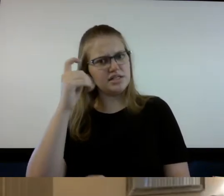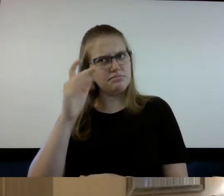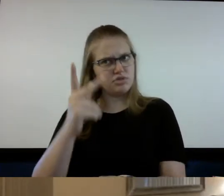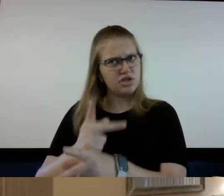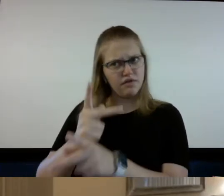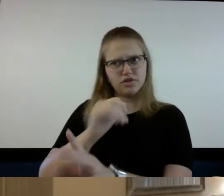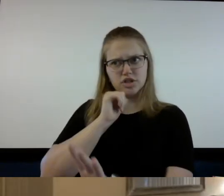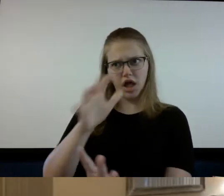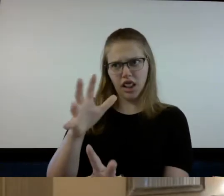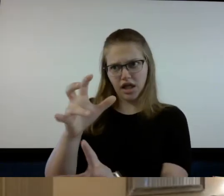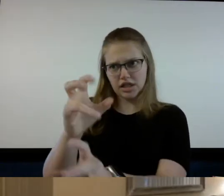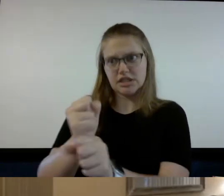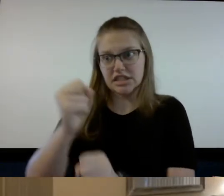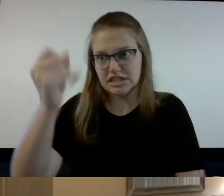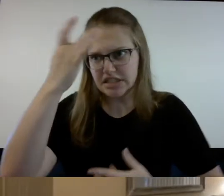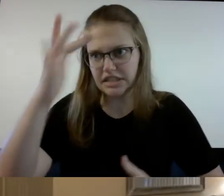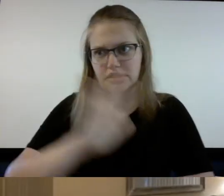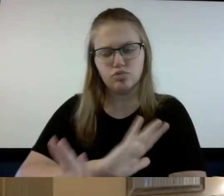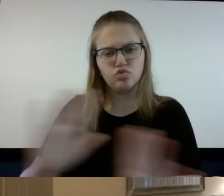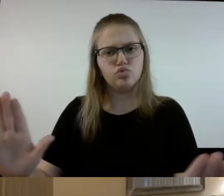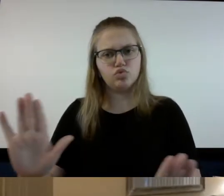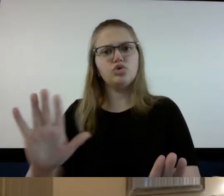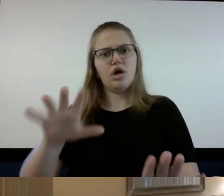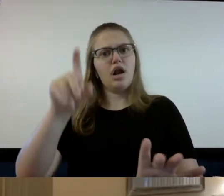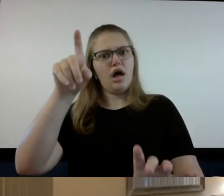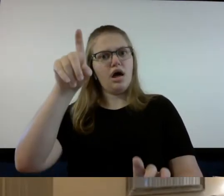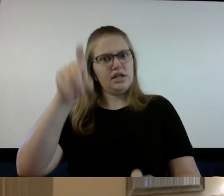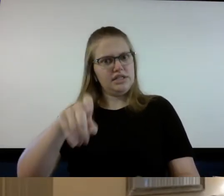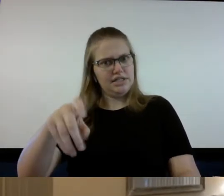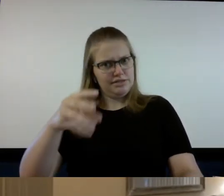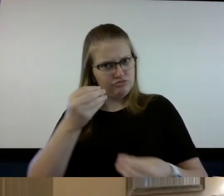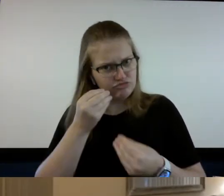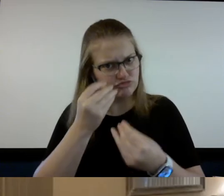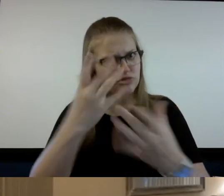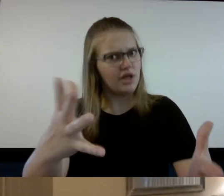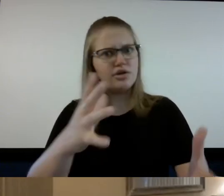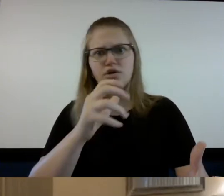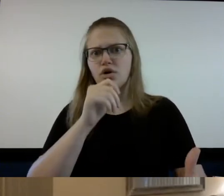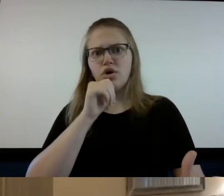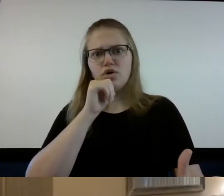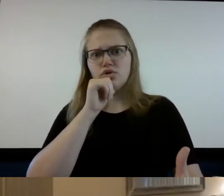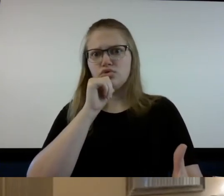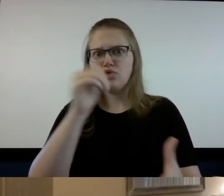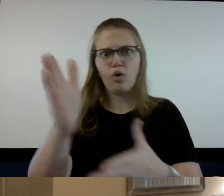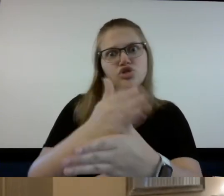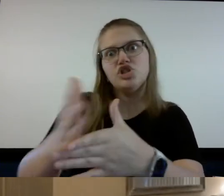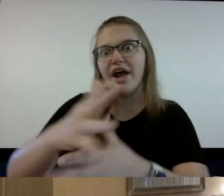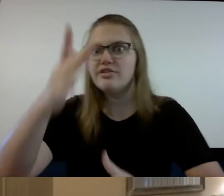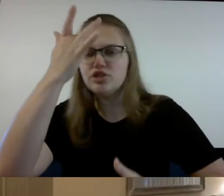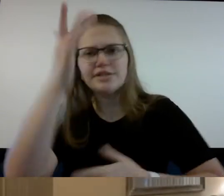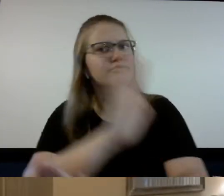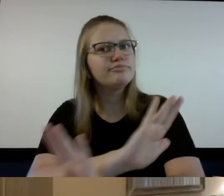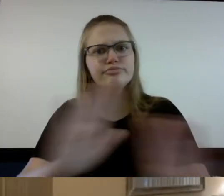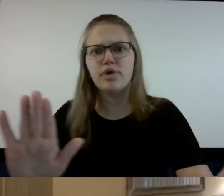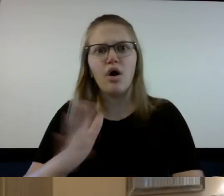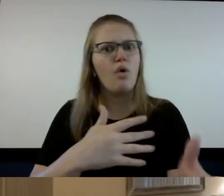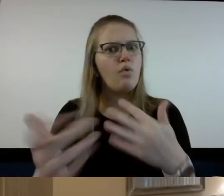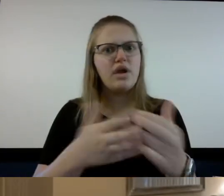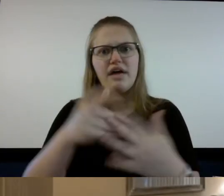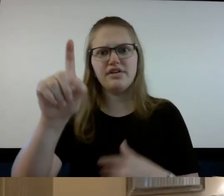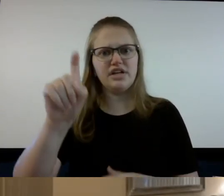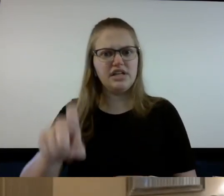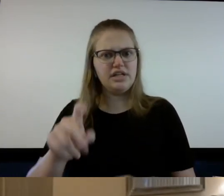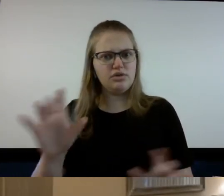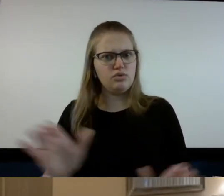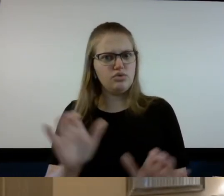that I really really want to get out there and don't don't give it to others so whatever we have to do to safeguard